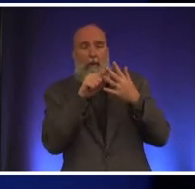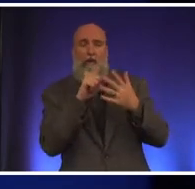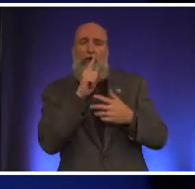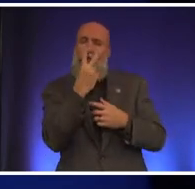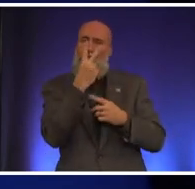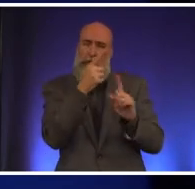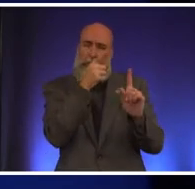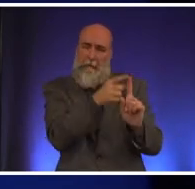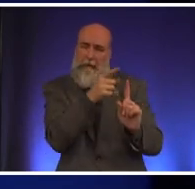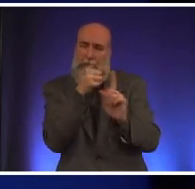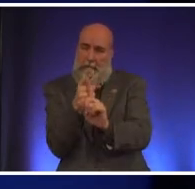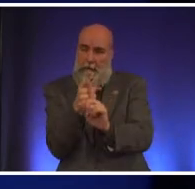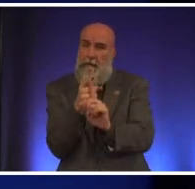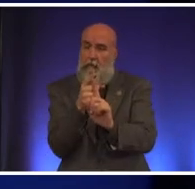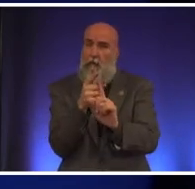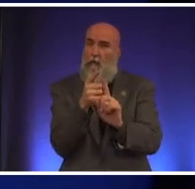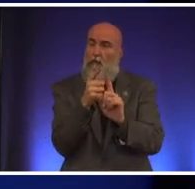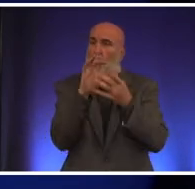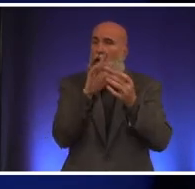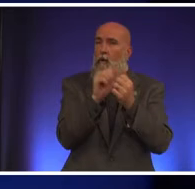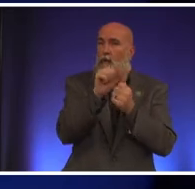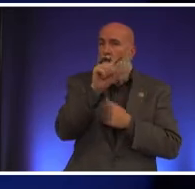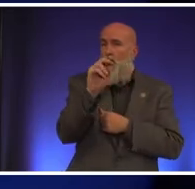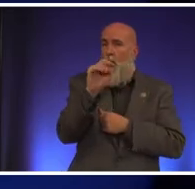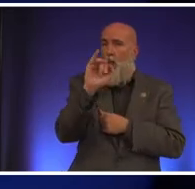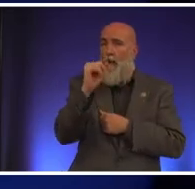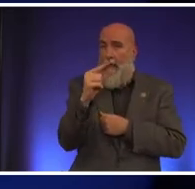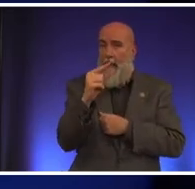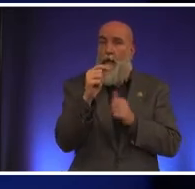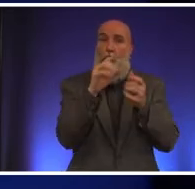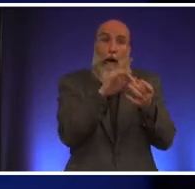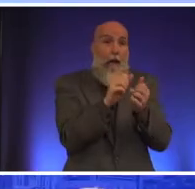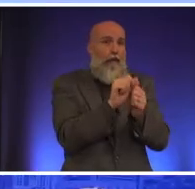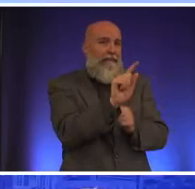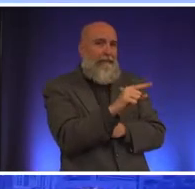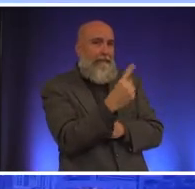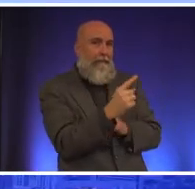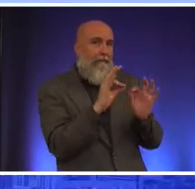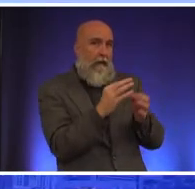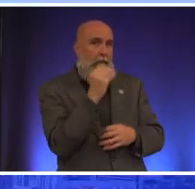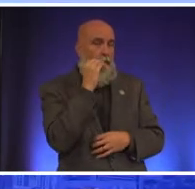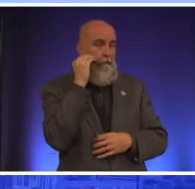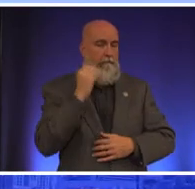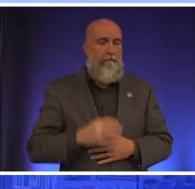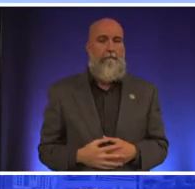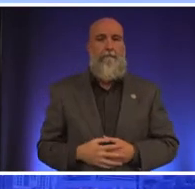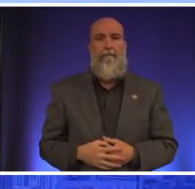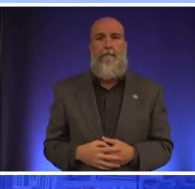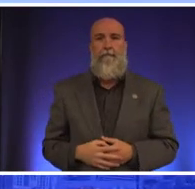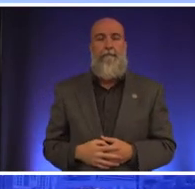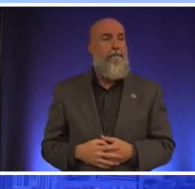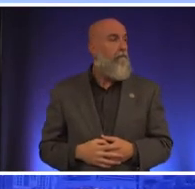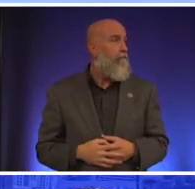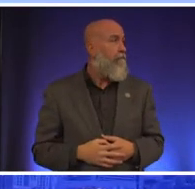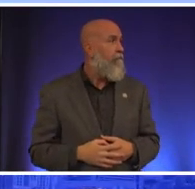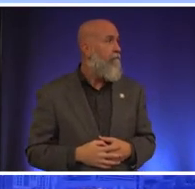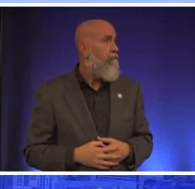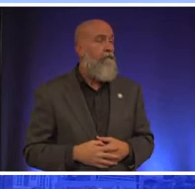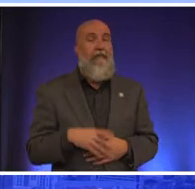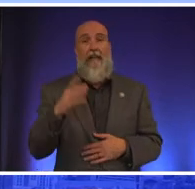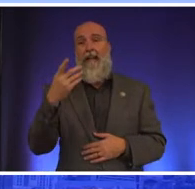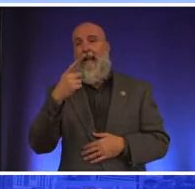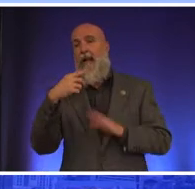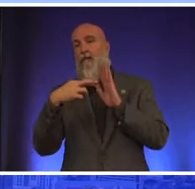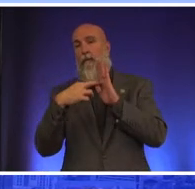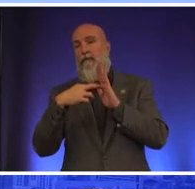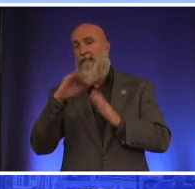specific things with regard to to zoning on single family homes so let me uh emphasize this is all in my